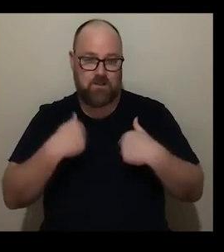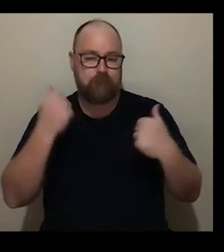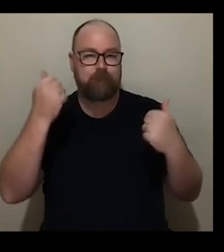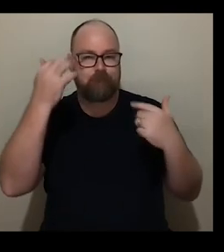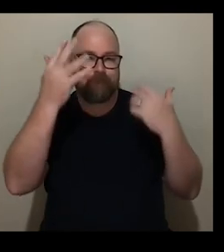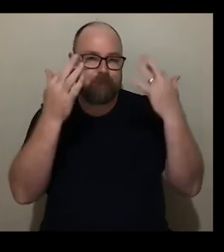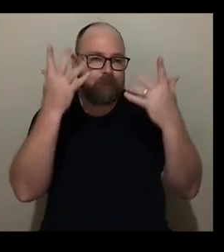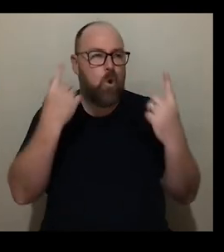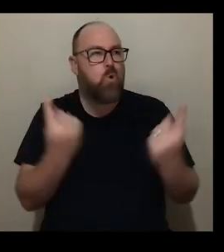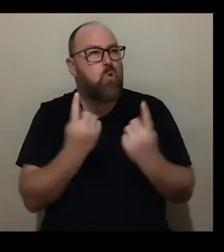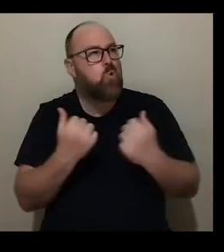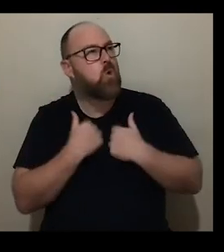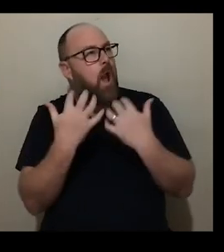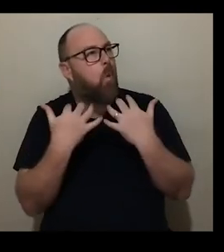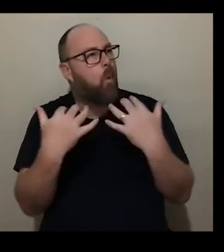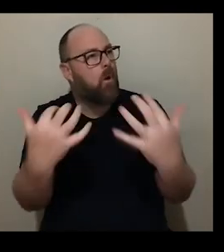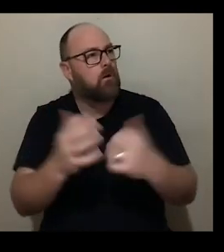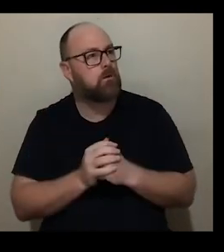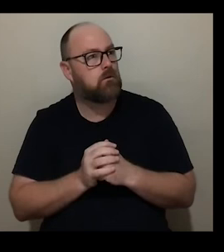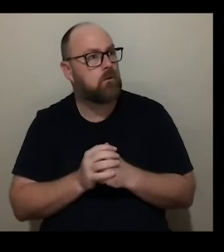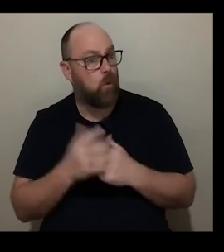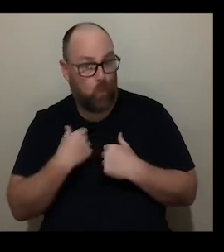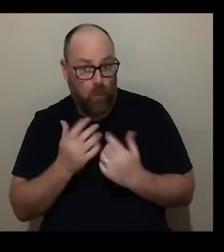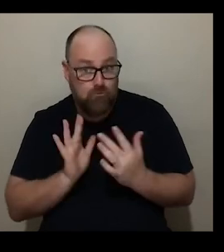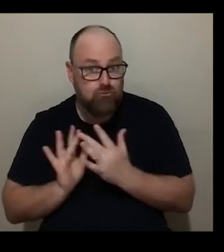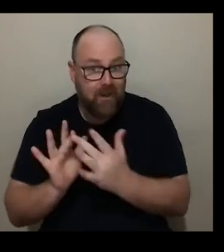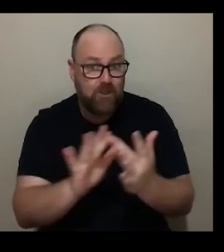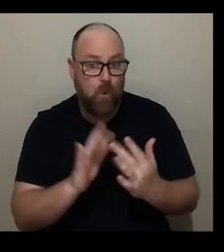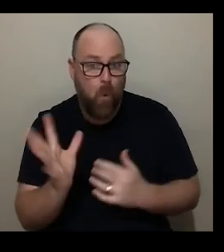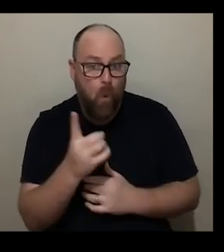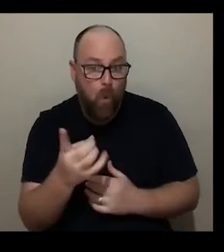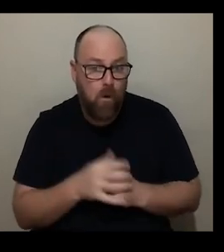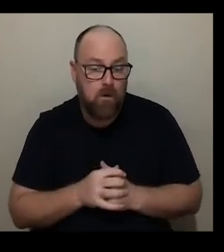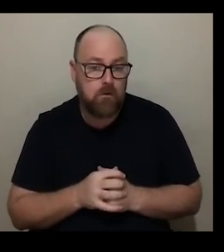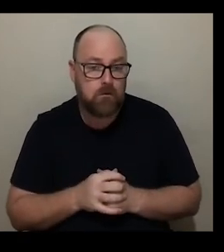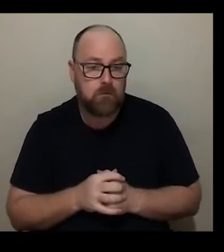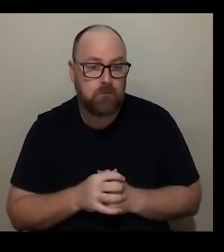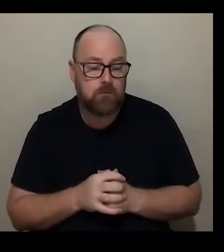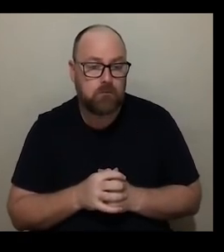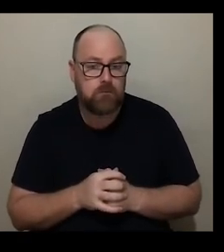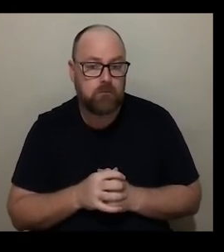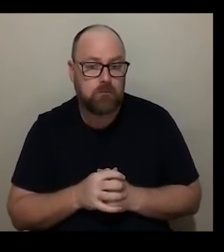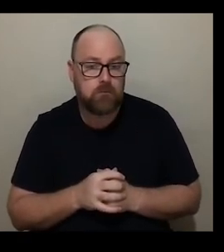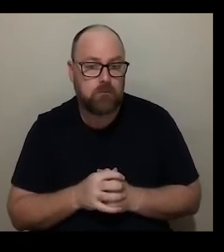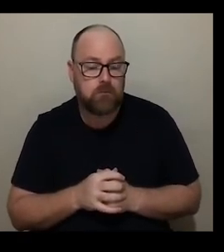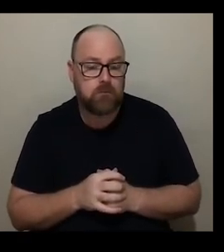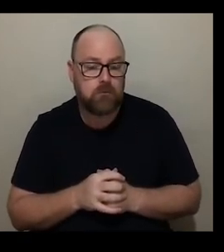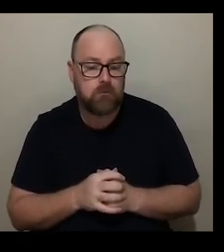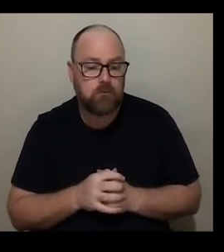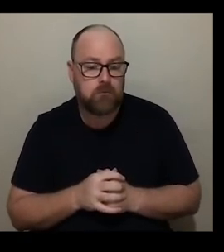audiences are are we reaching all the audiences that we have the potential and capability to do and